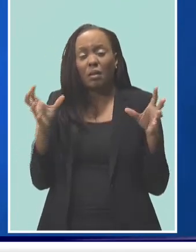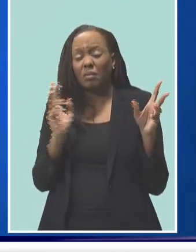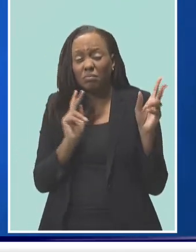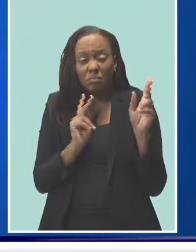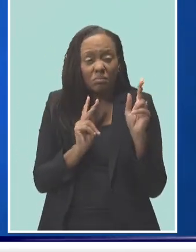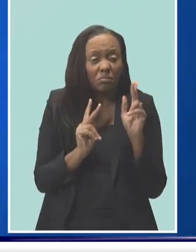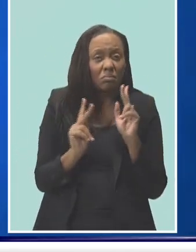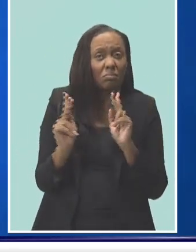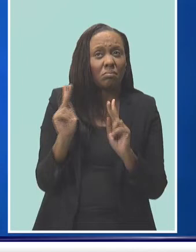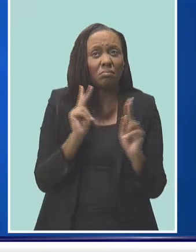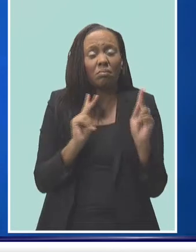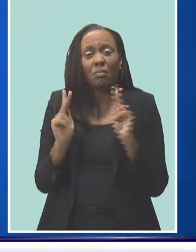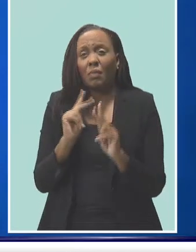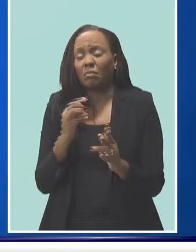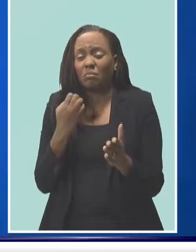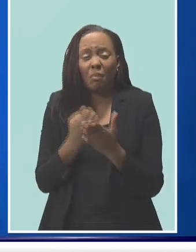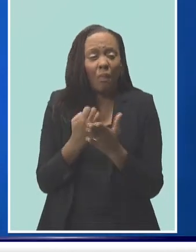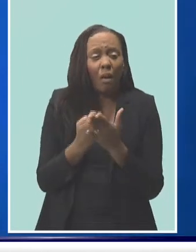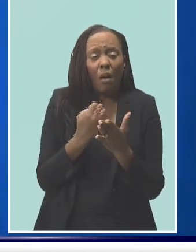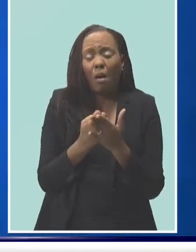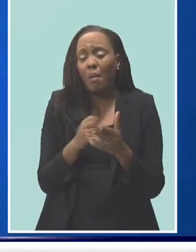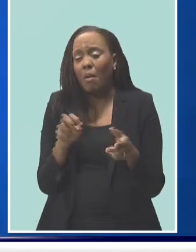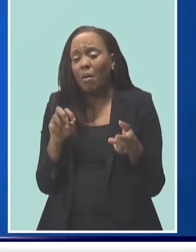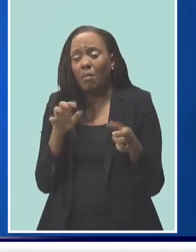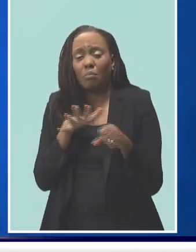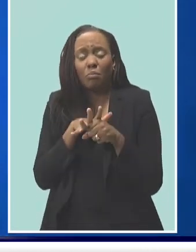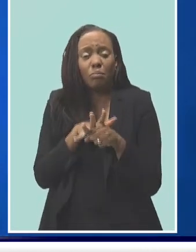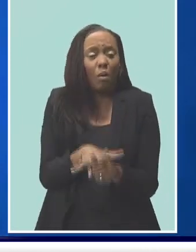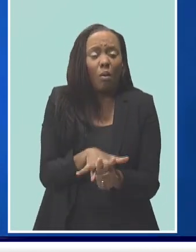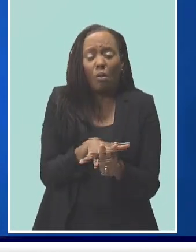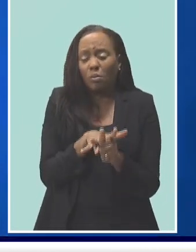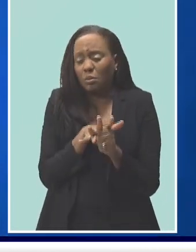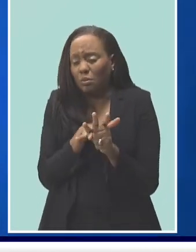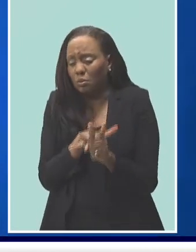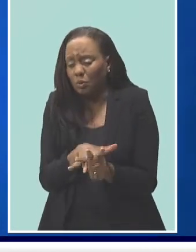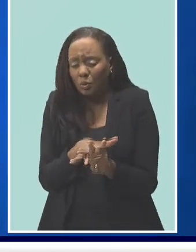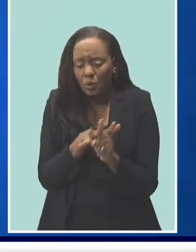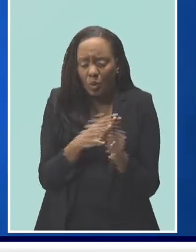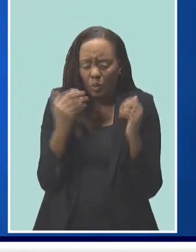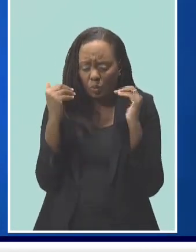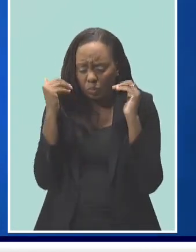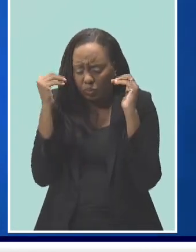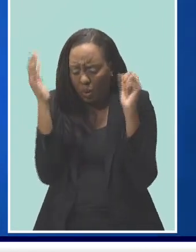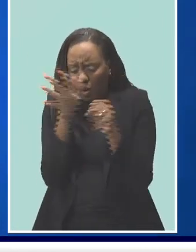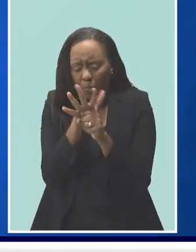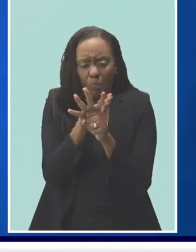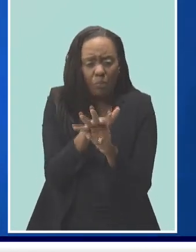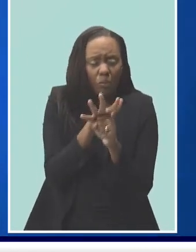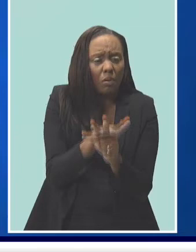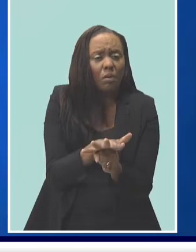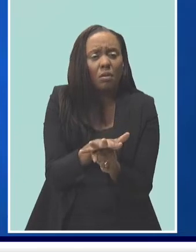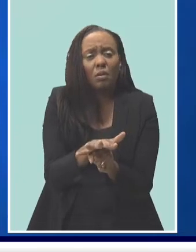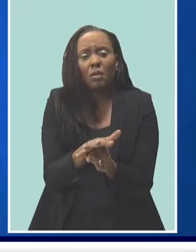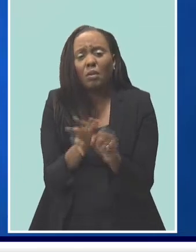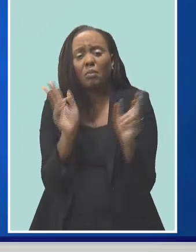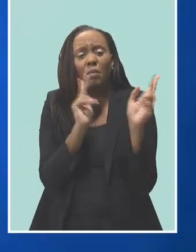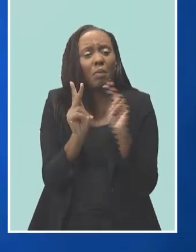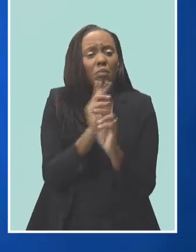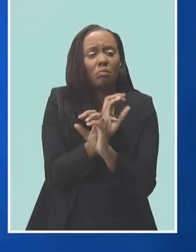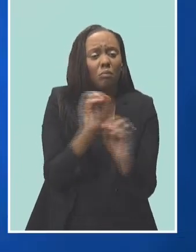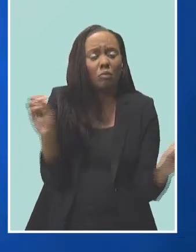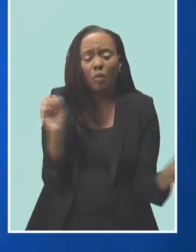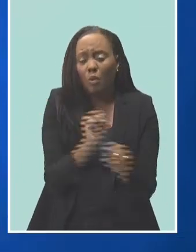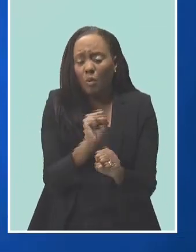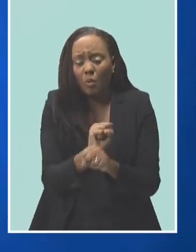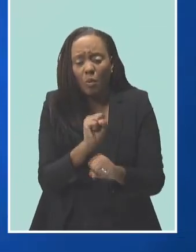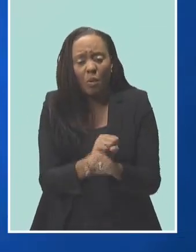economic pressure now what with the loss of jobs within the last two months as a result of